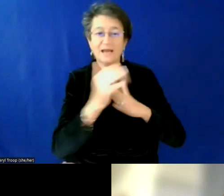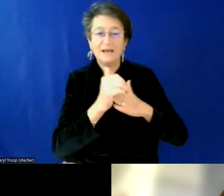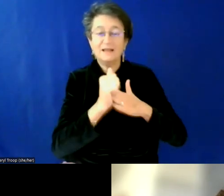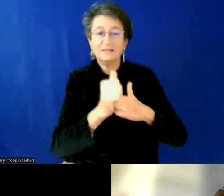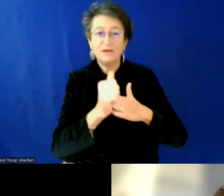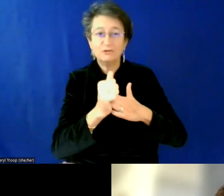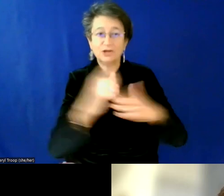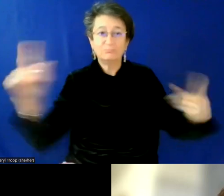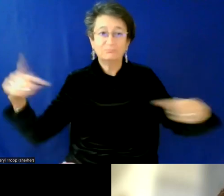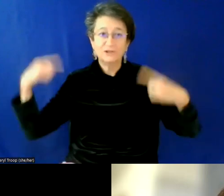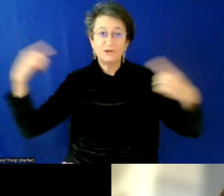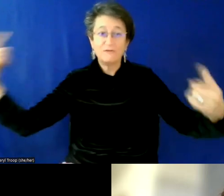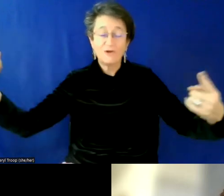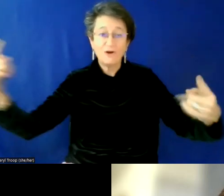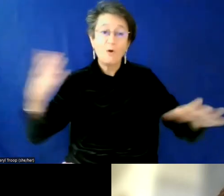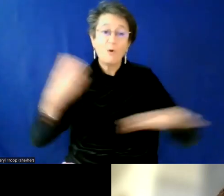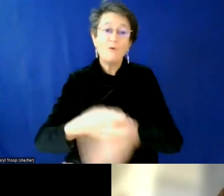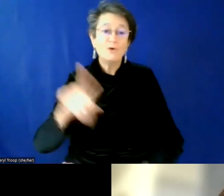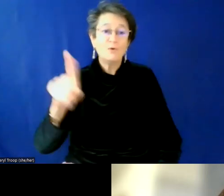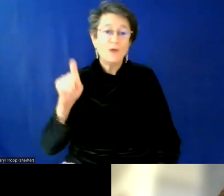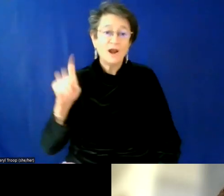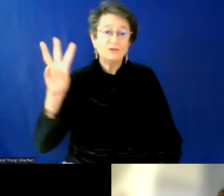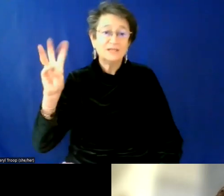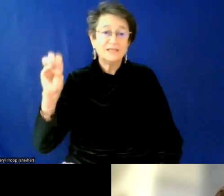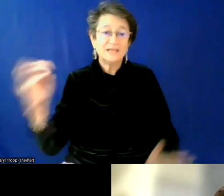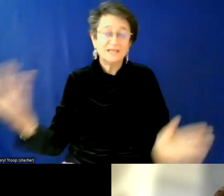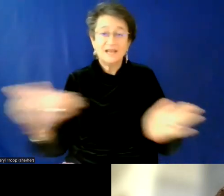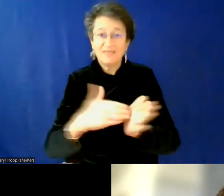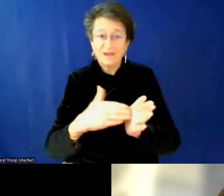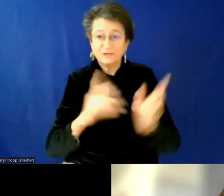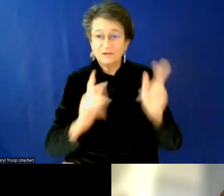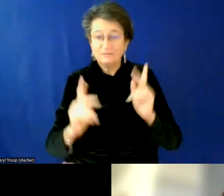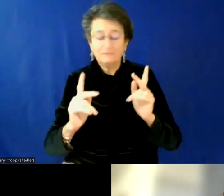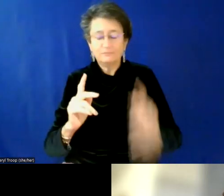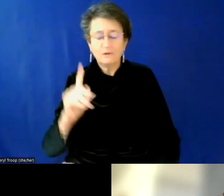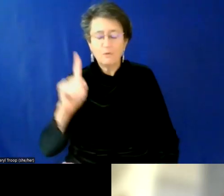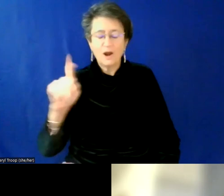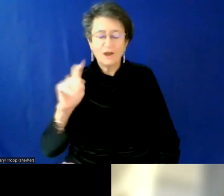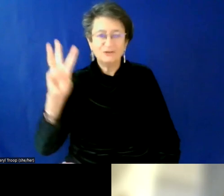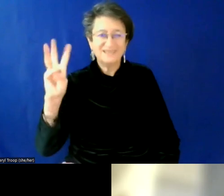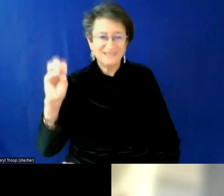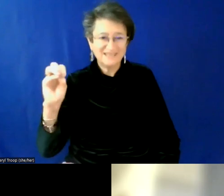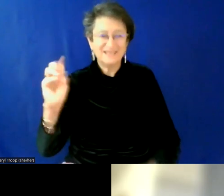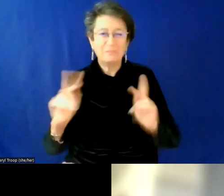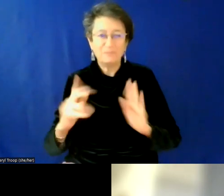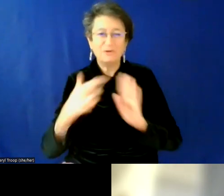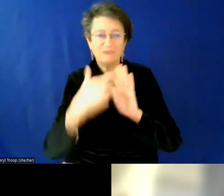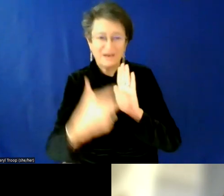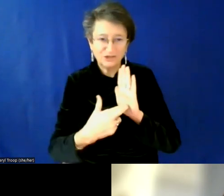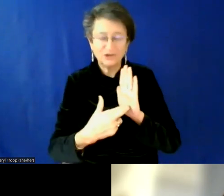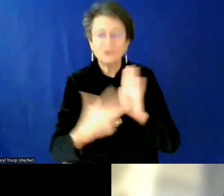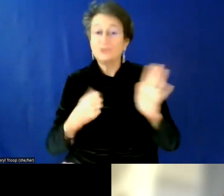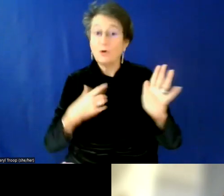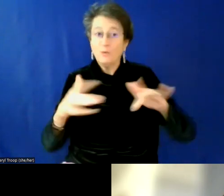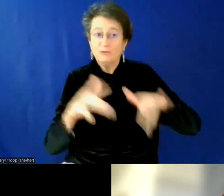160 people register. That's one of the reasons why we've recorded this session, because we know there's such a deep interest. And, Sarah, thank